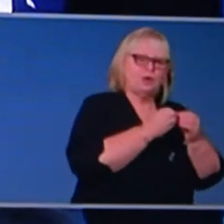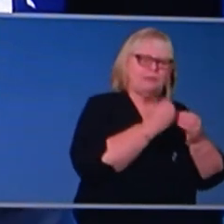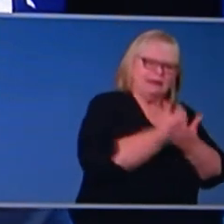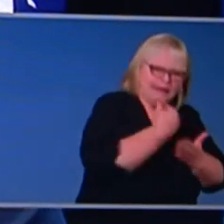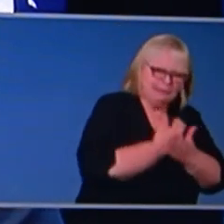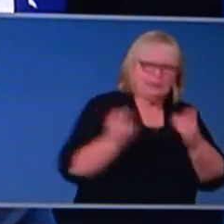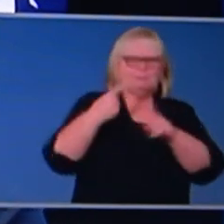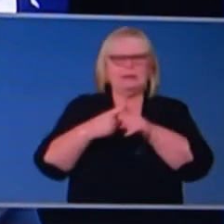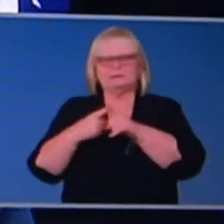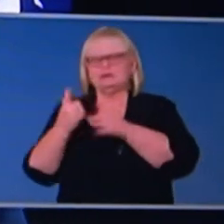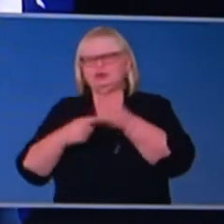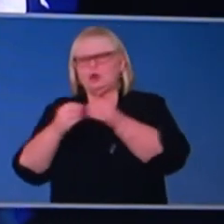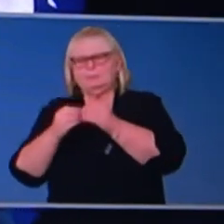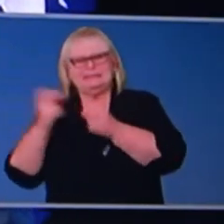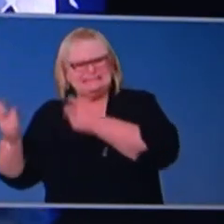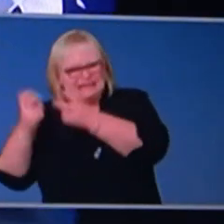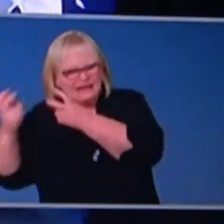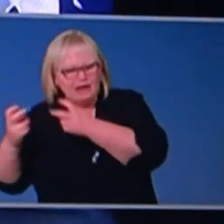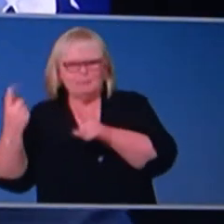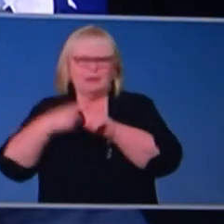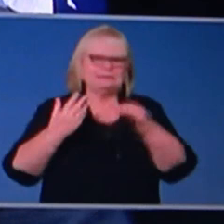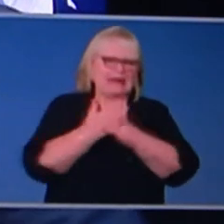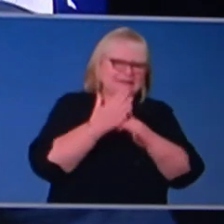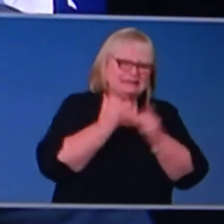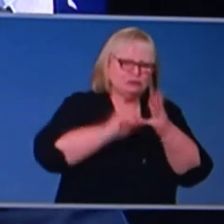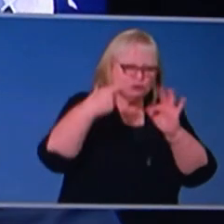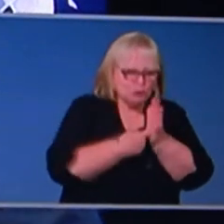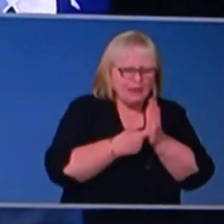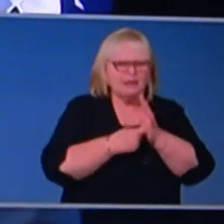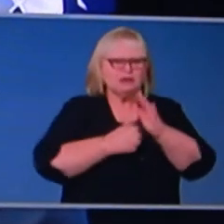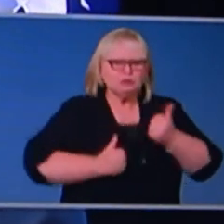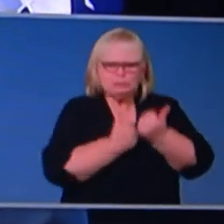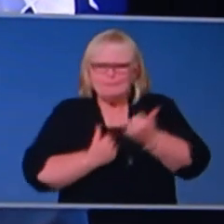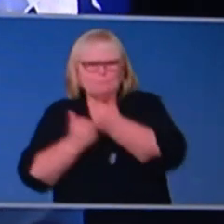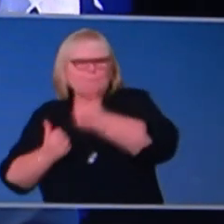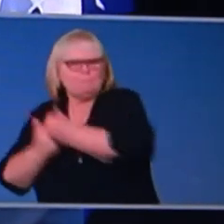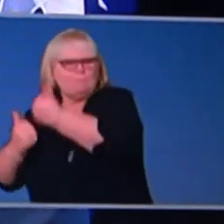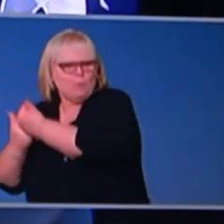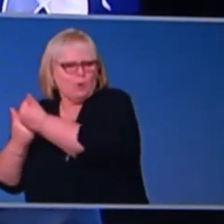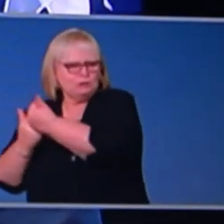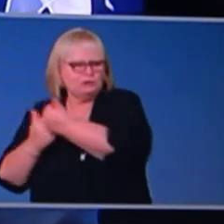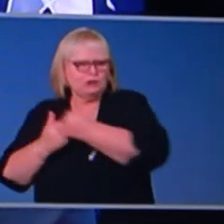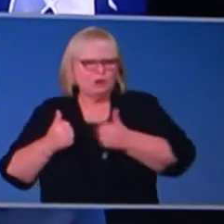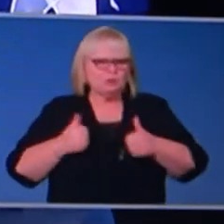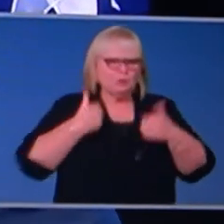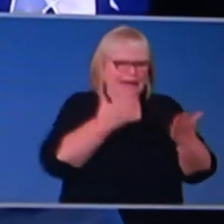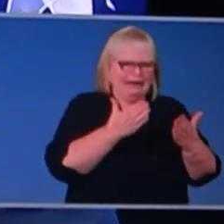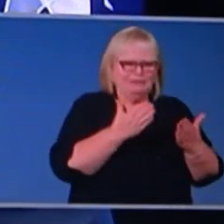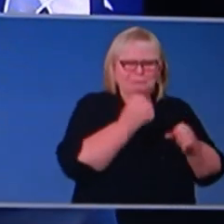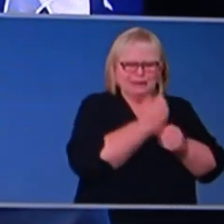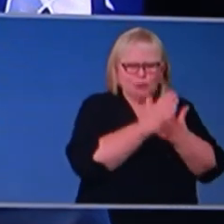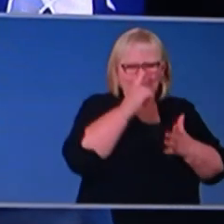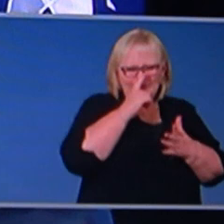cashflow support and, um, the access to super and all of these arrangements to provide that, uh, underpinning both to confidence and to people's incomes